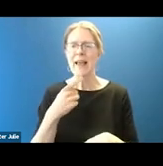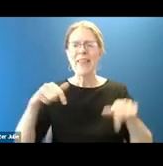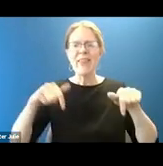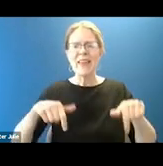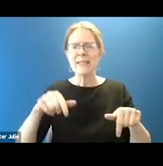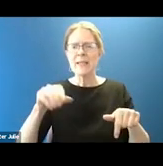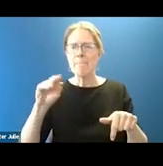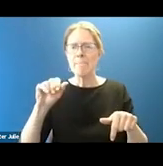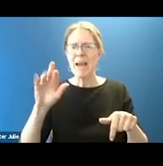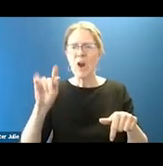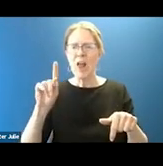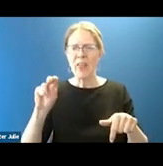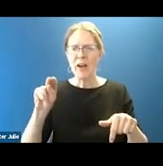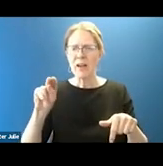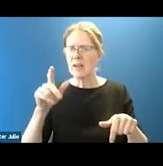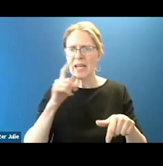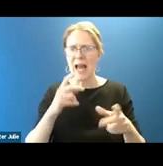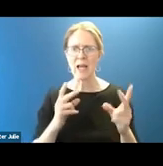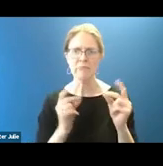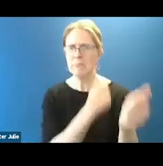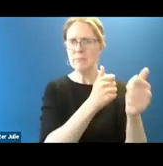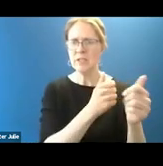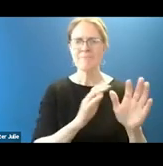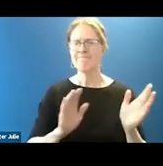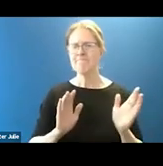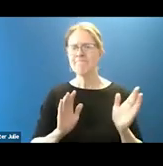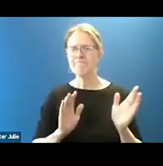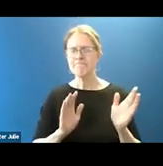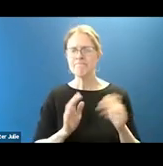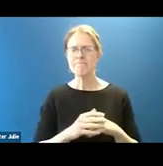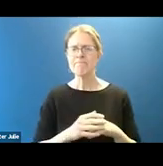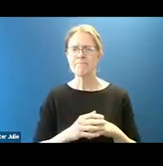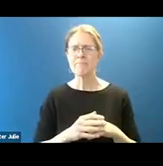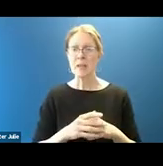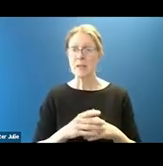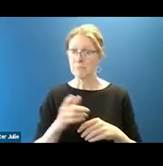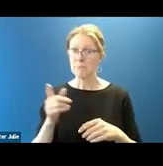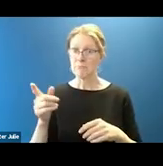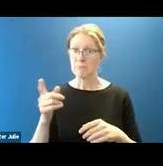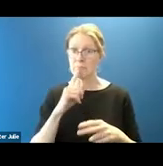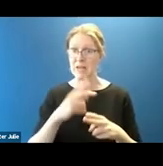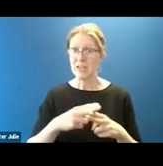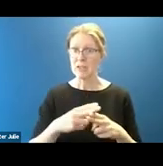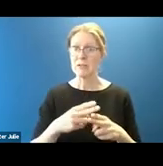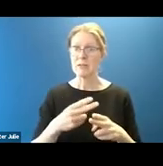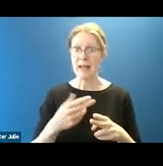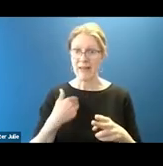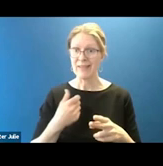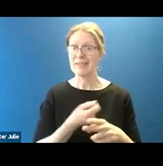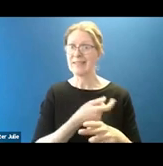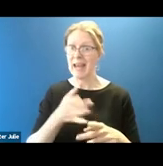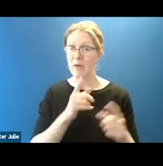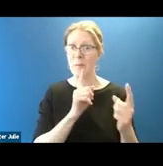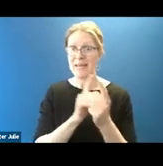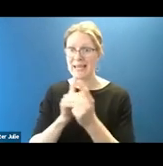Always going on, as Lori said, there's lots of members that she meets with time and time again that are not really